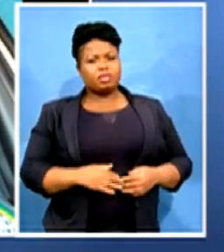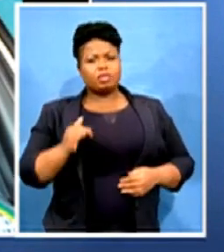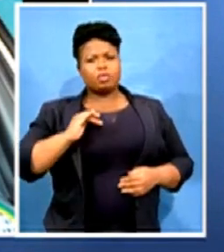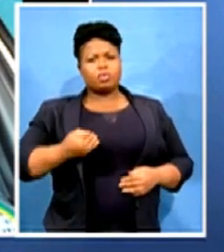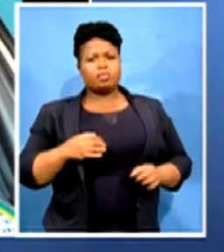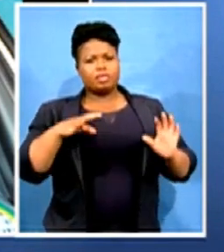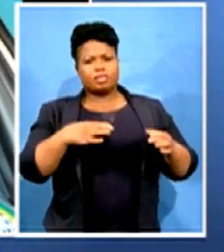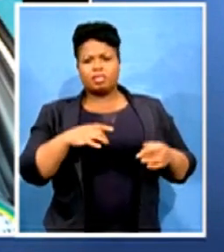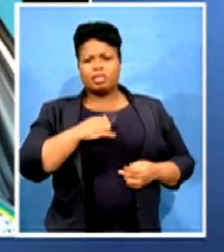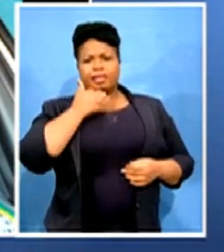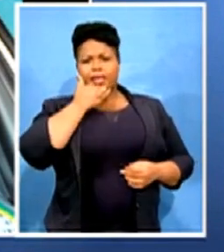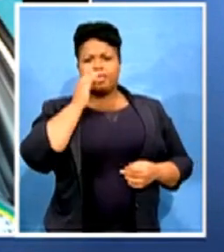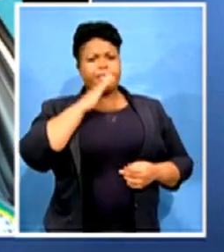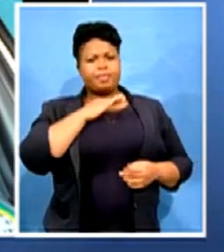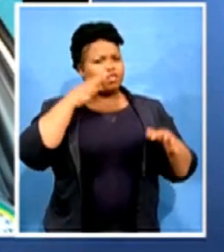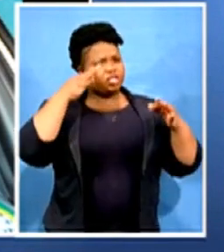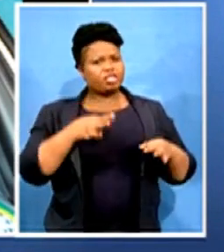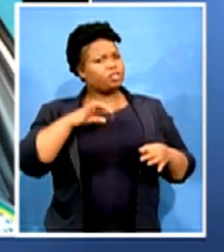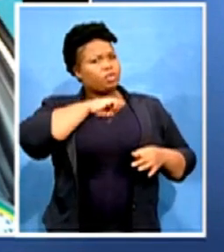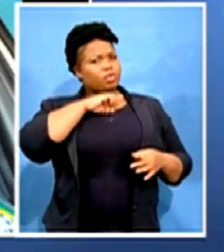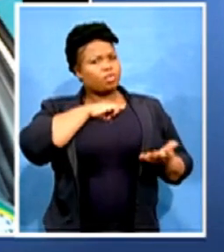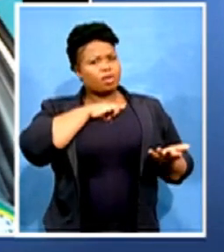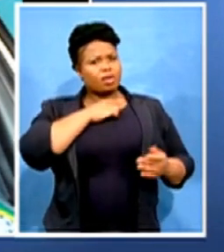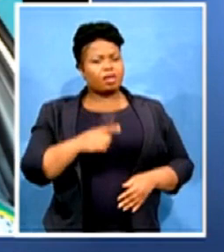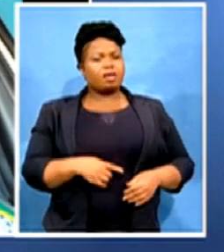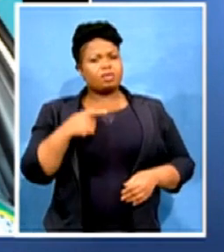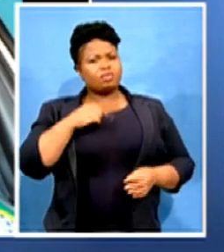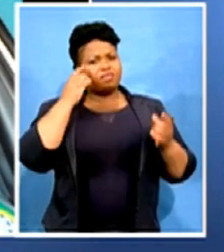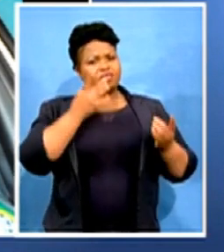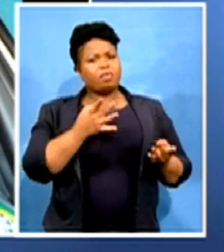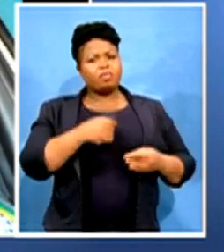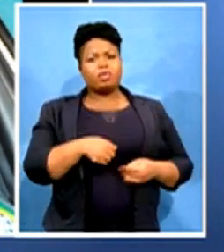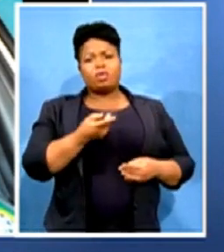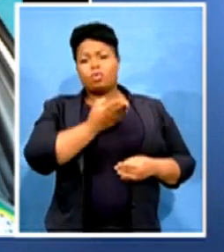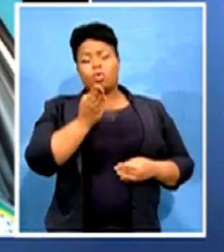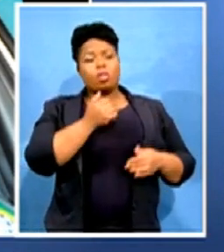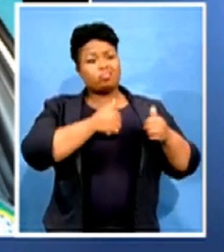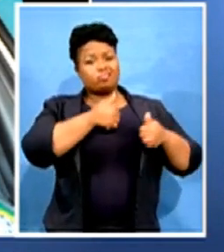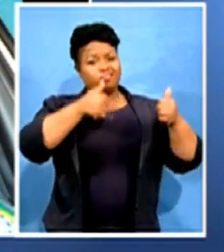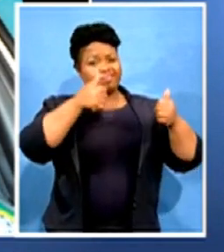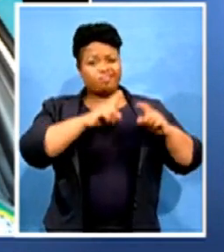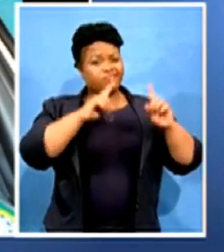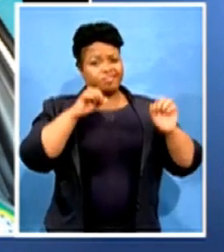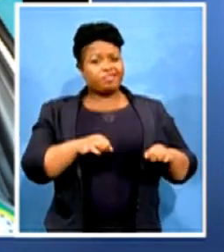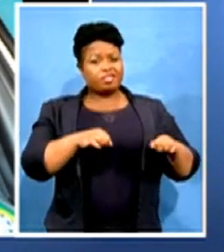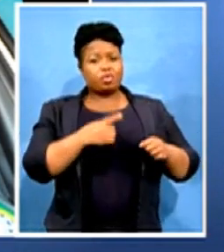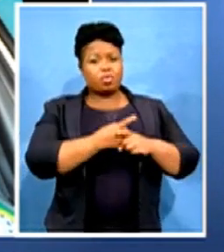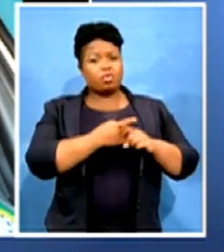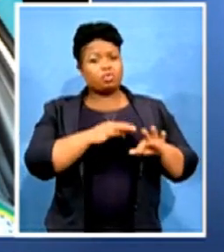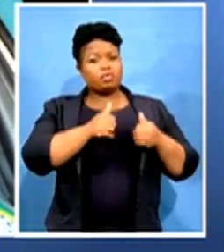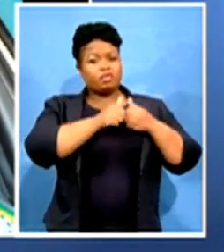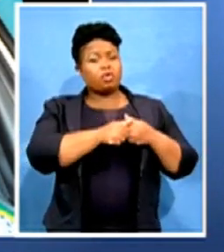Apparently, you've instructed all your constituencies not to abide by the instruction by the